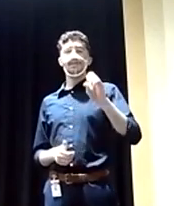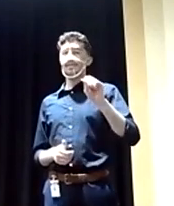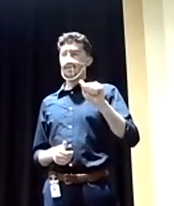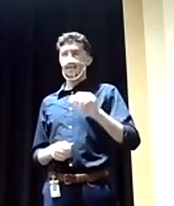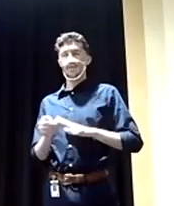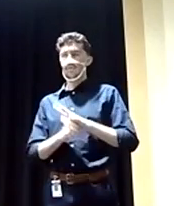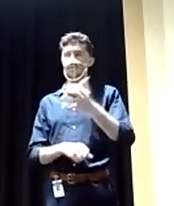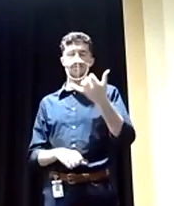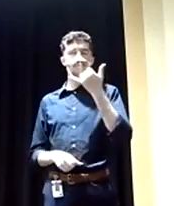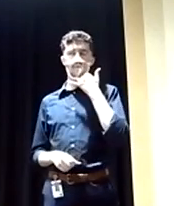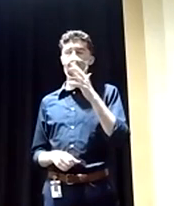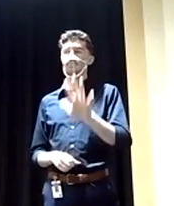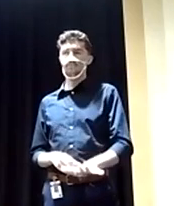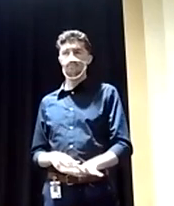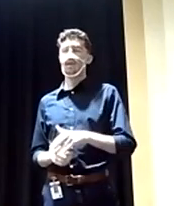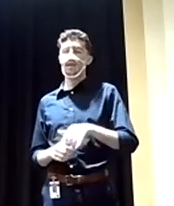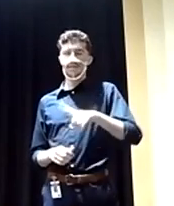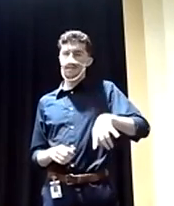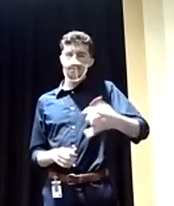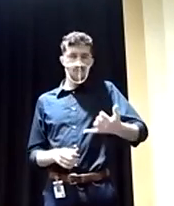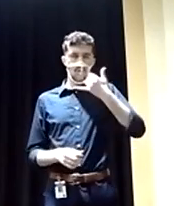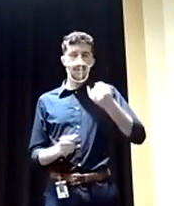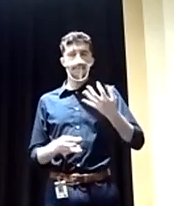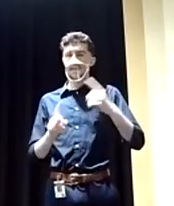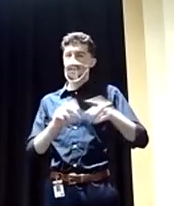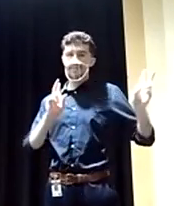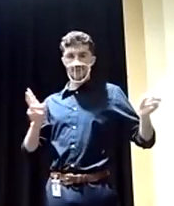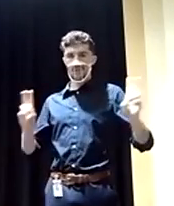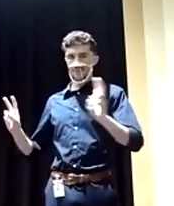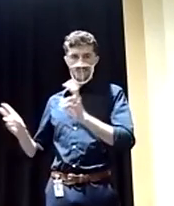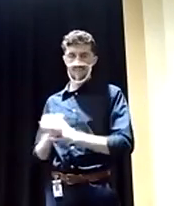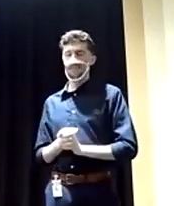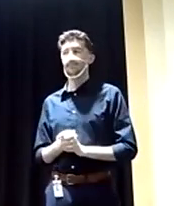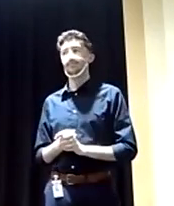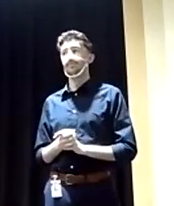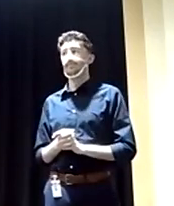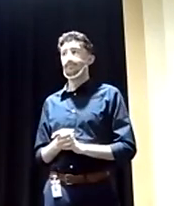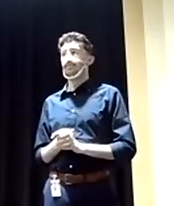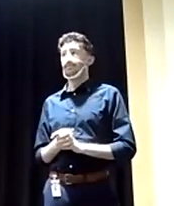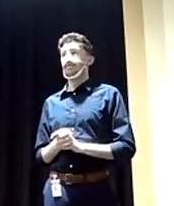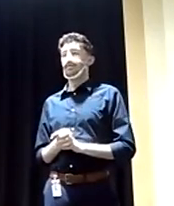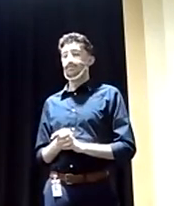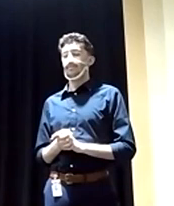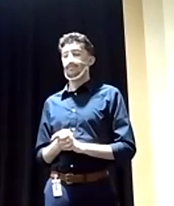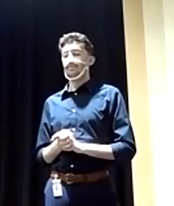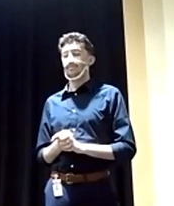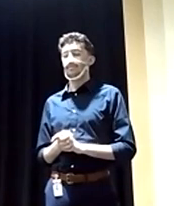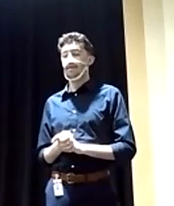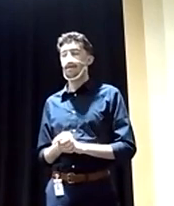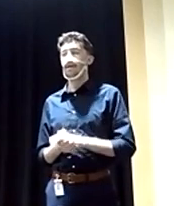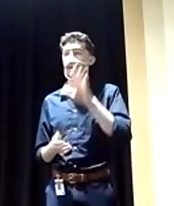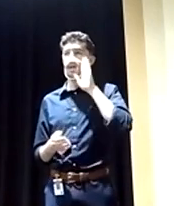wrong. And they've been wrong on a number of other issues. Let me say this unequivocally. NATO